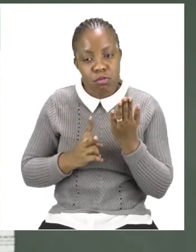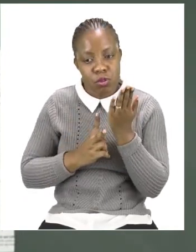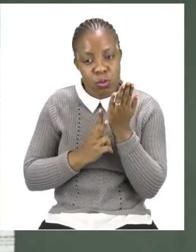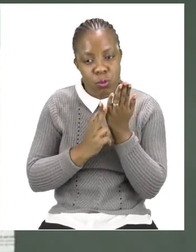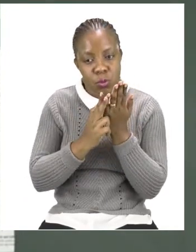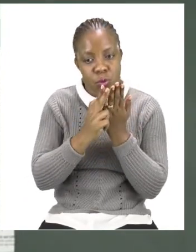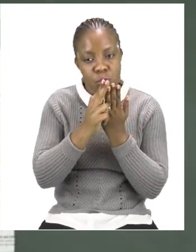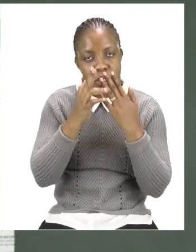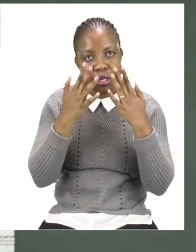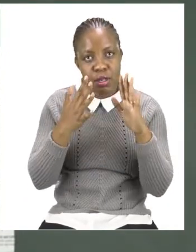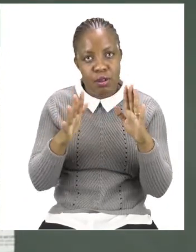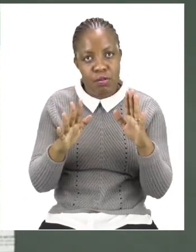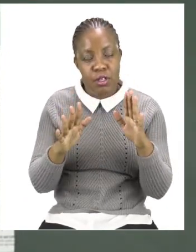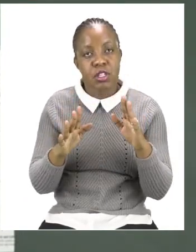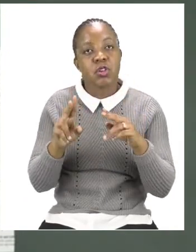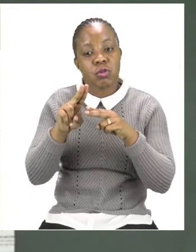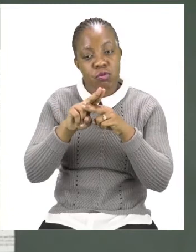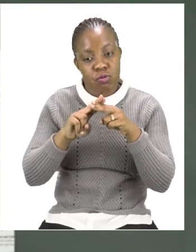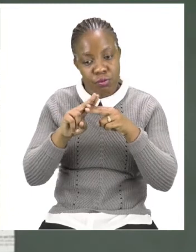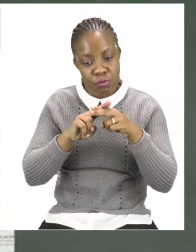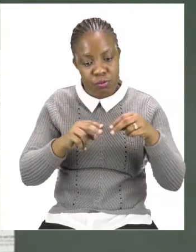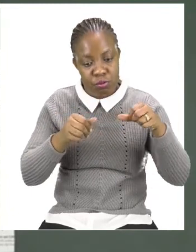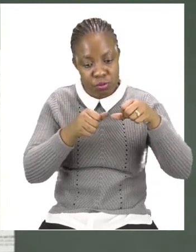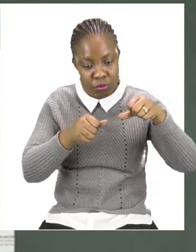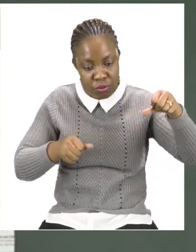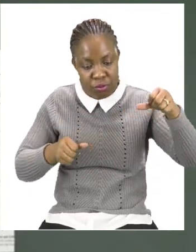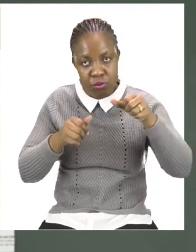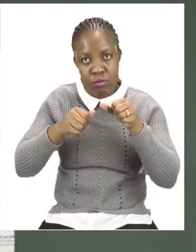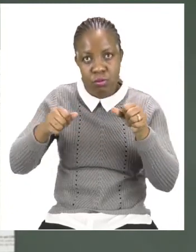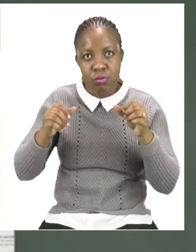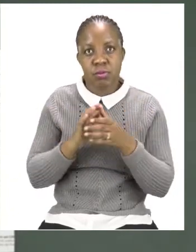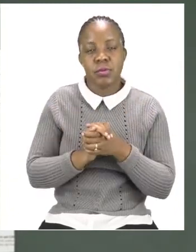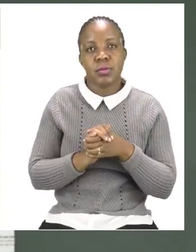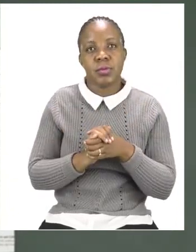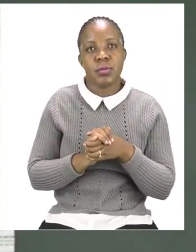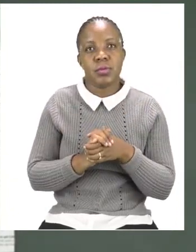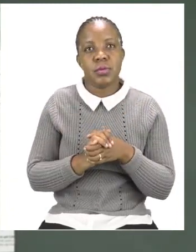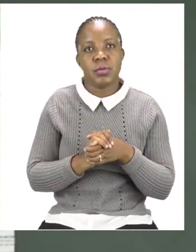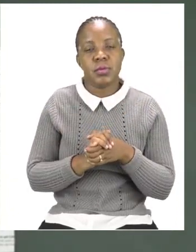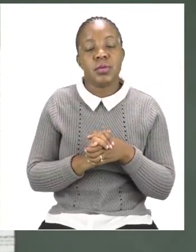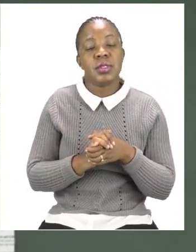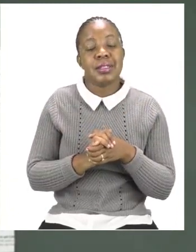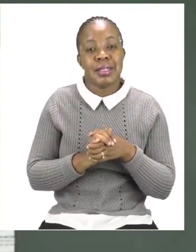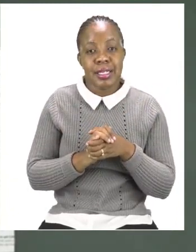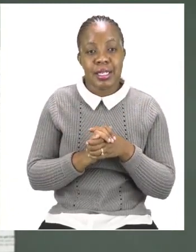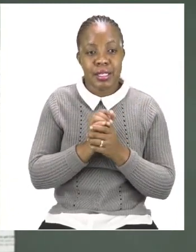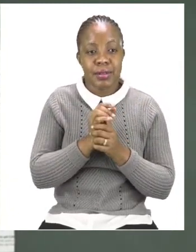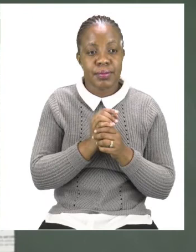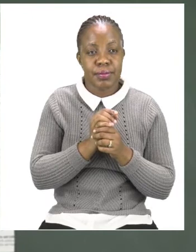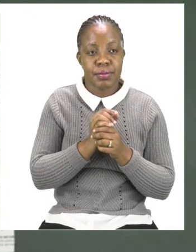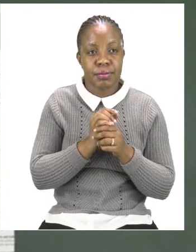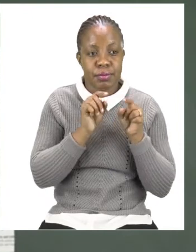you are going to use your paper clips to measure. Now, each block is one paper clip. And as you